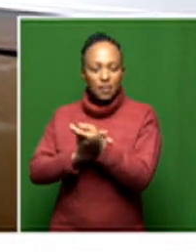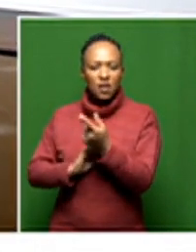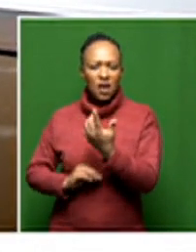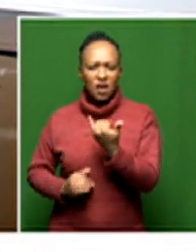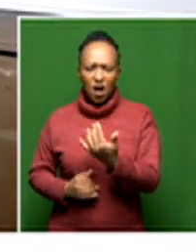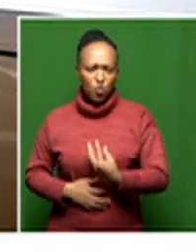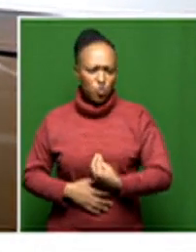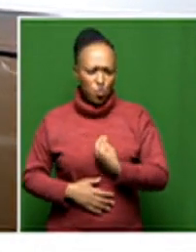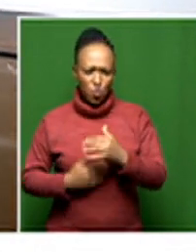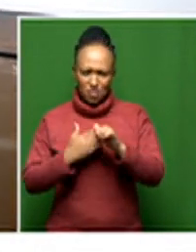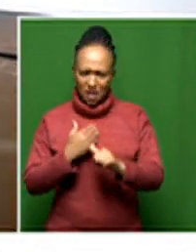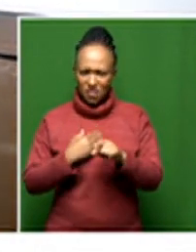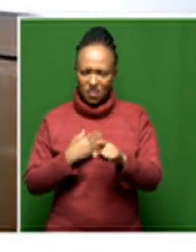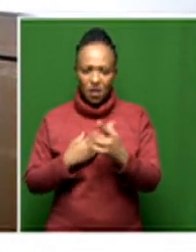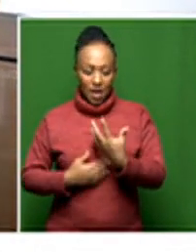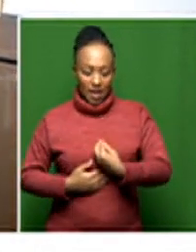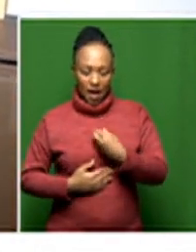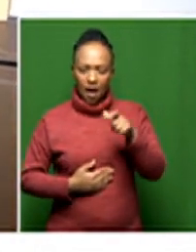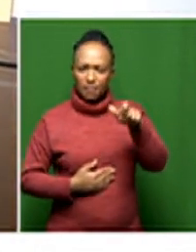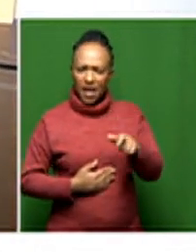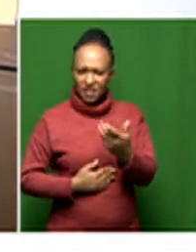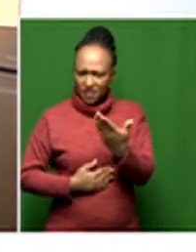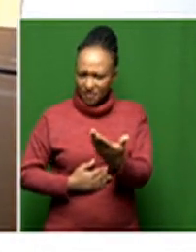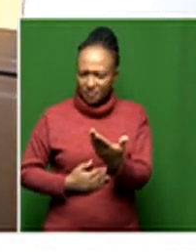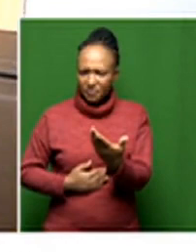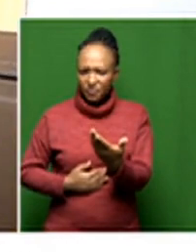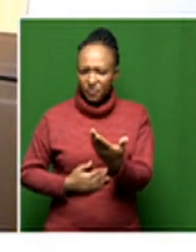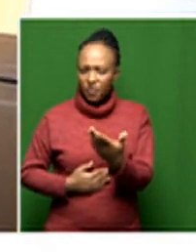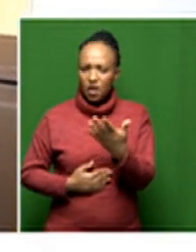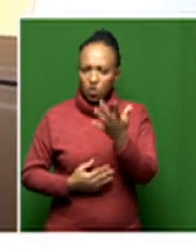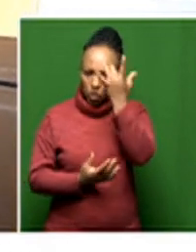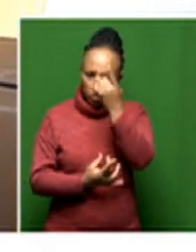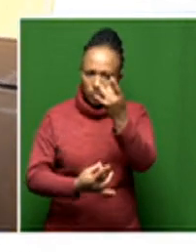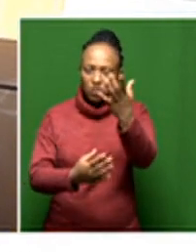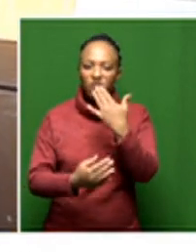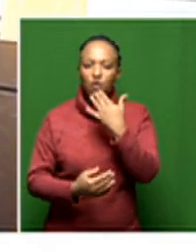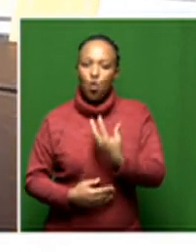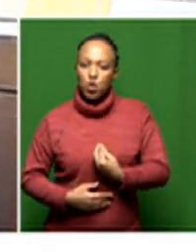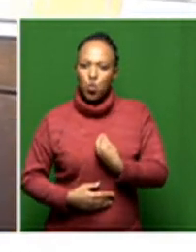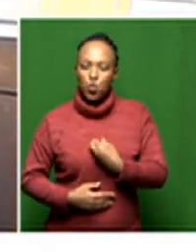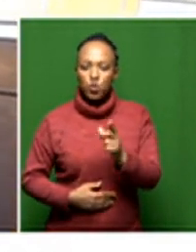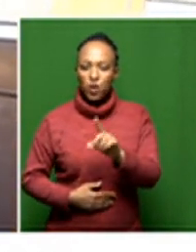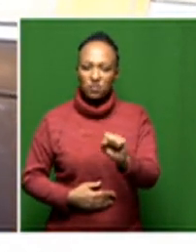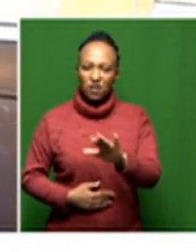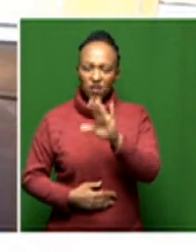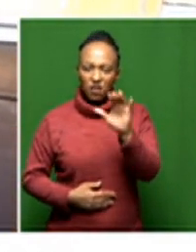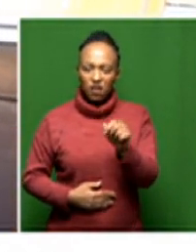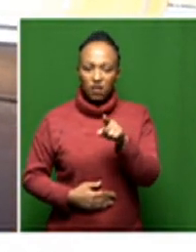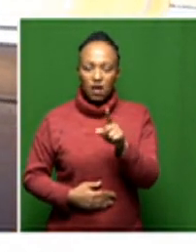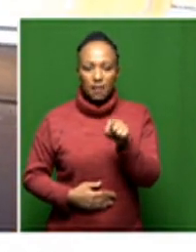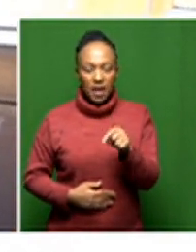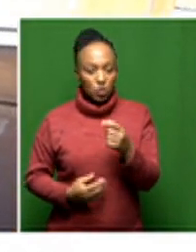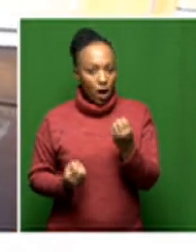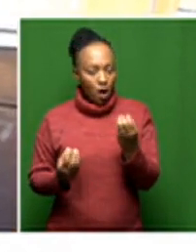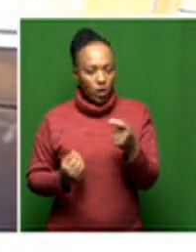youth month and you know as a young person yourself what message do you have for the youth of south africa we're really going through a